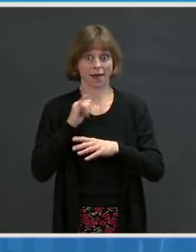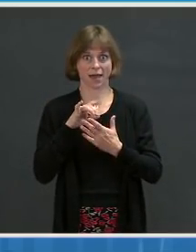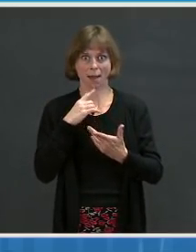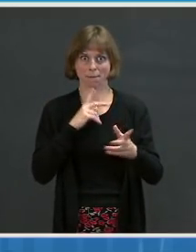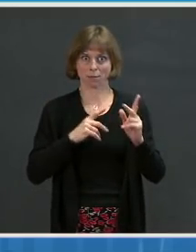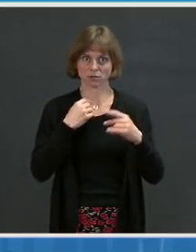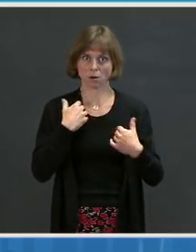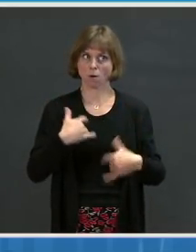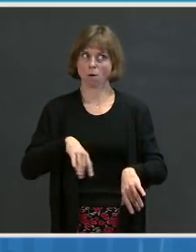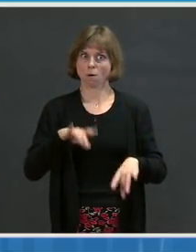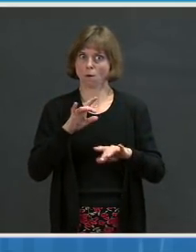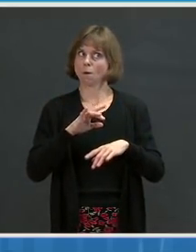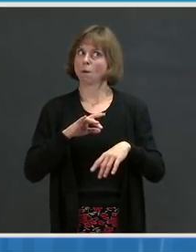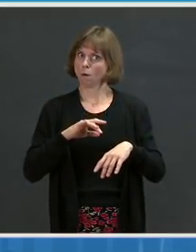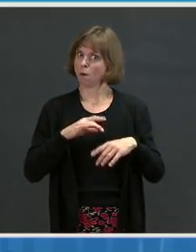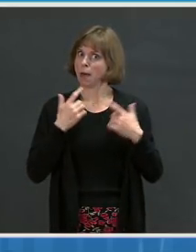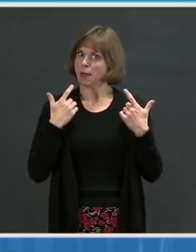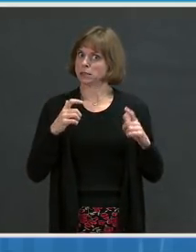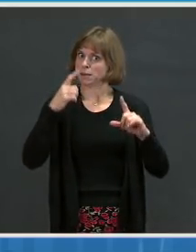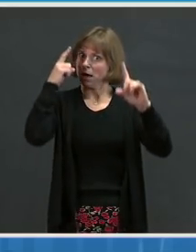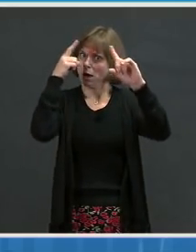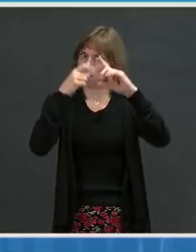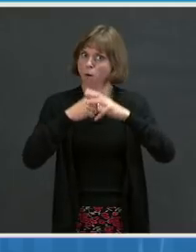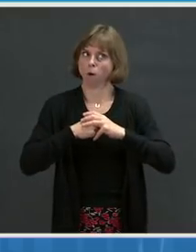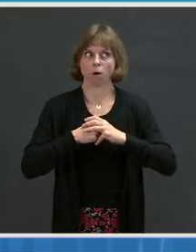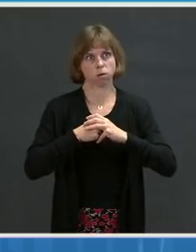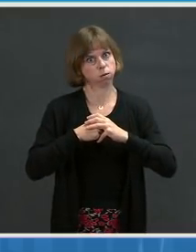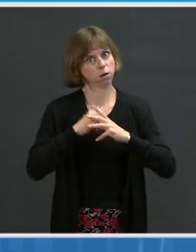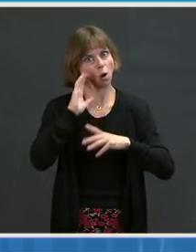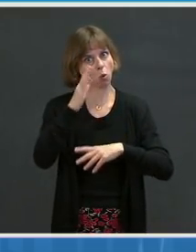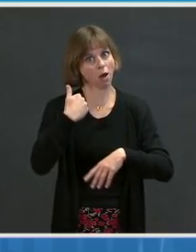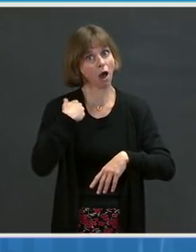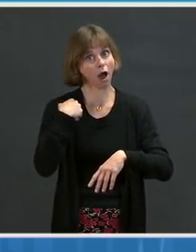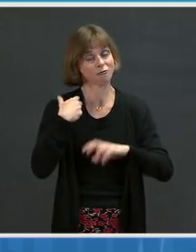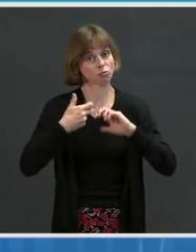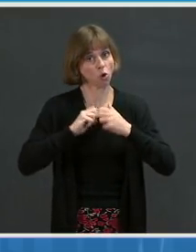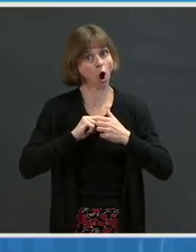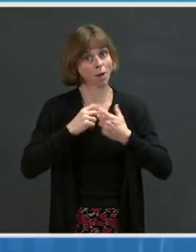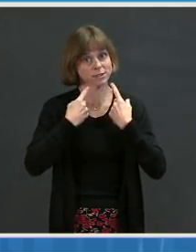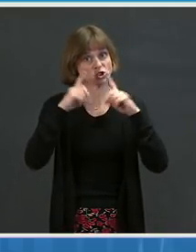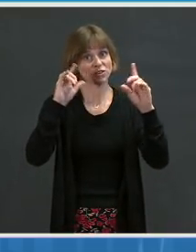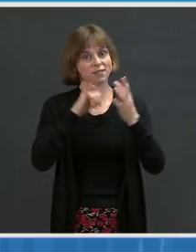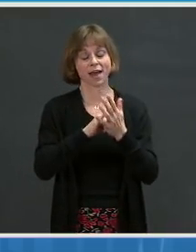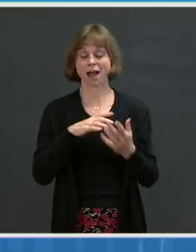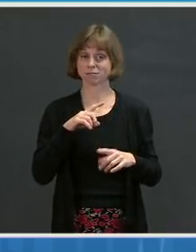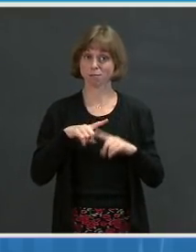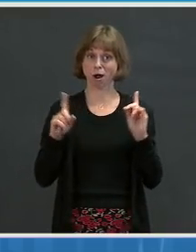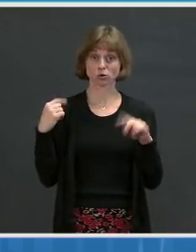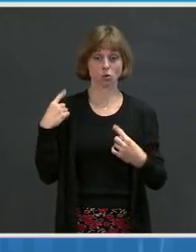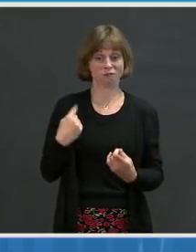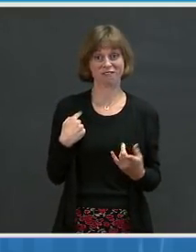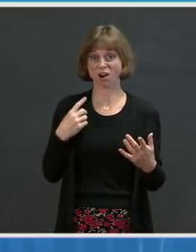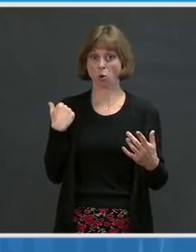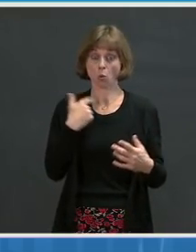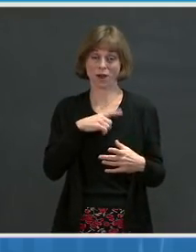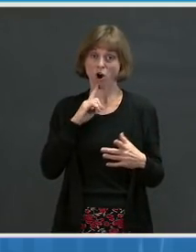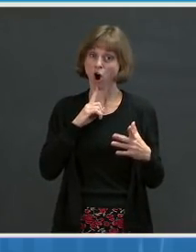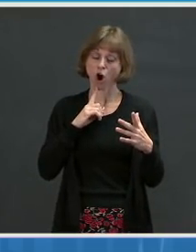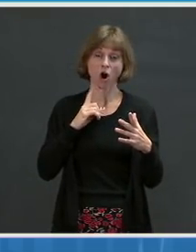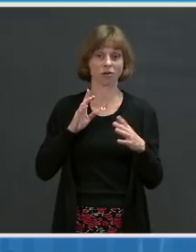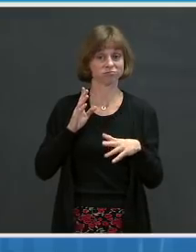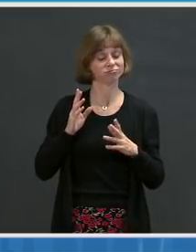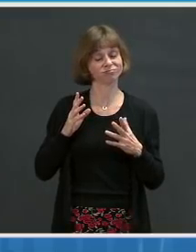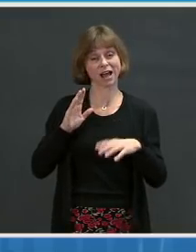talked about one that we would have real trouble reaching. So far, we are pacing ahead of that goal. The President